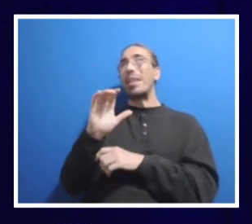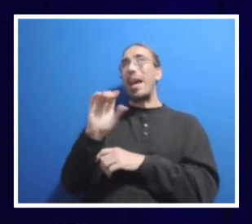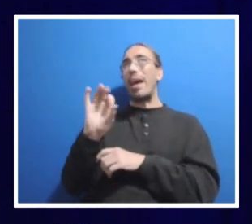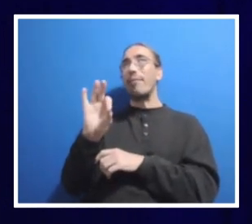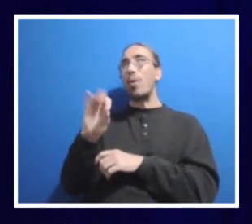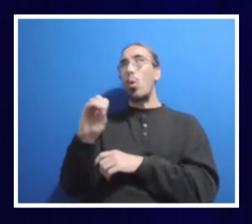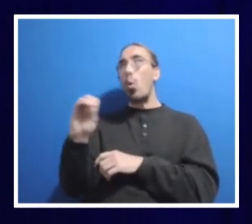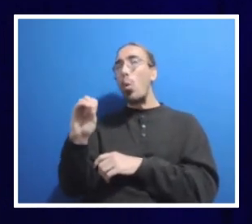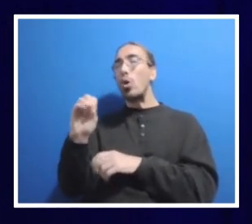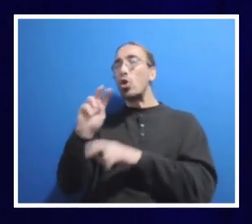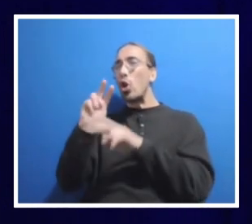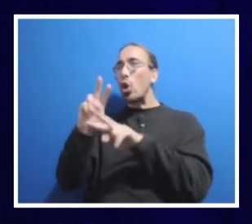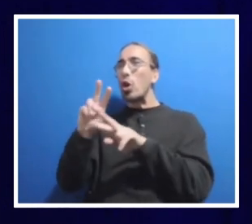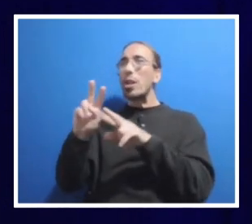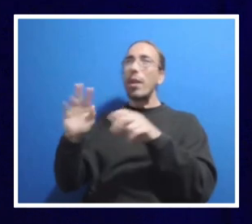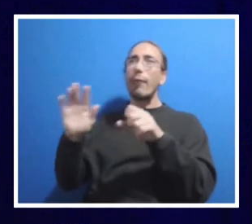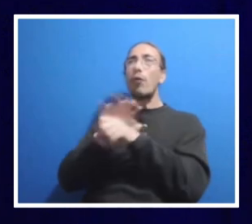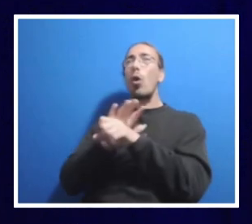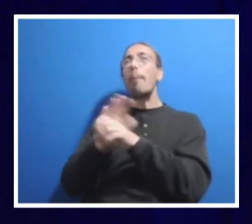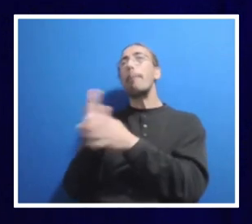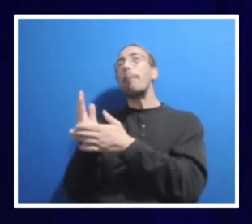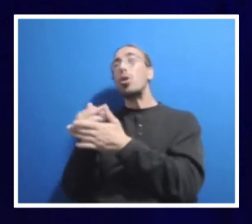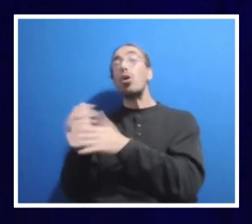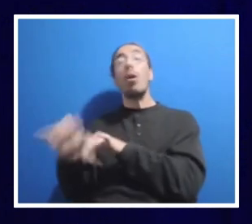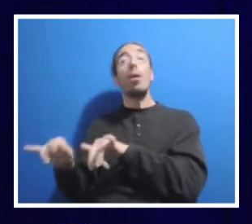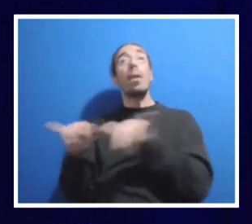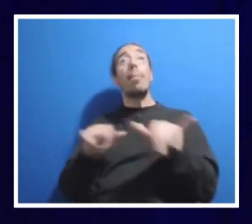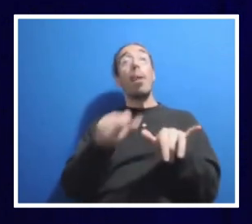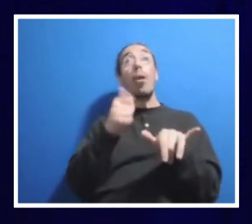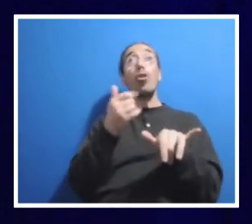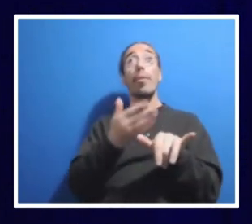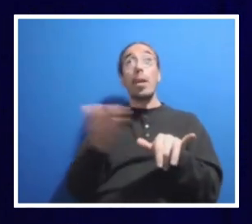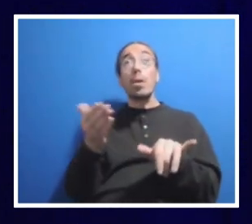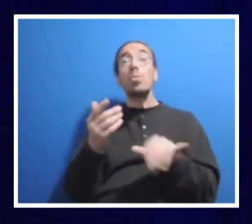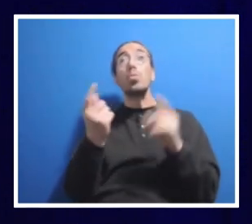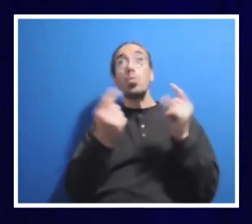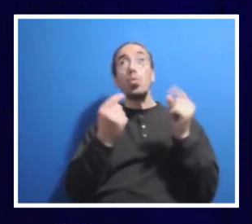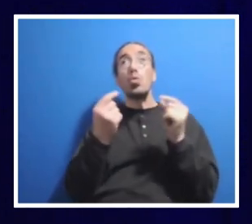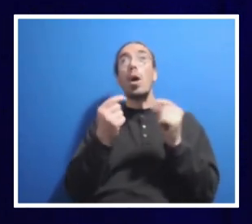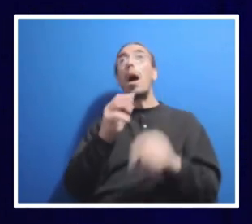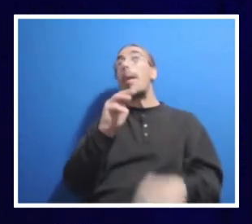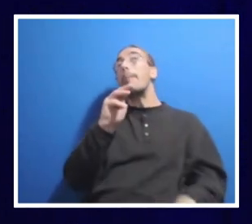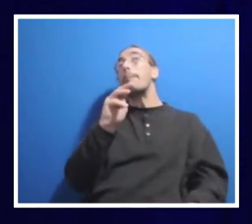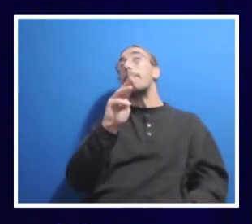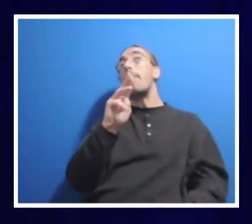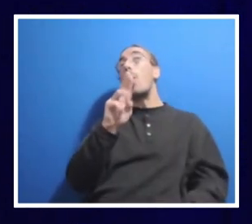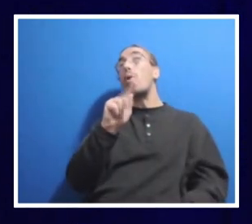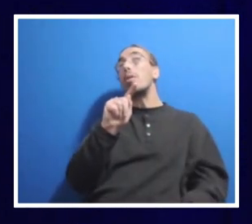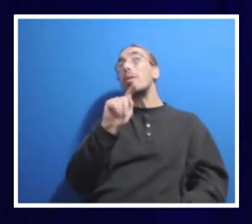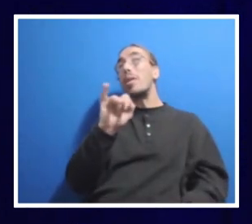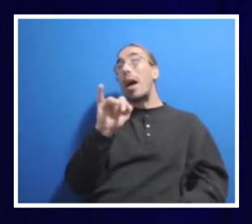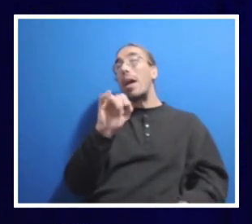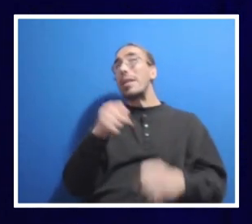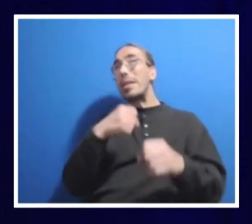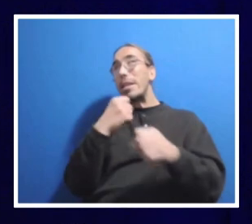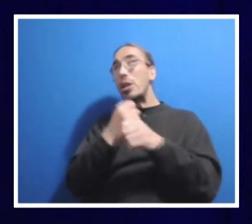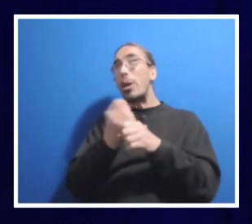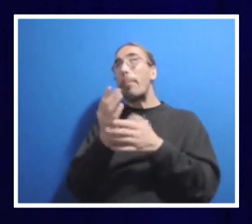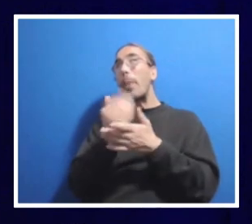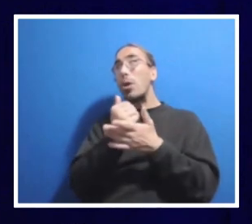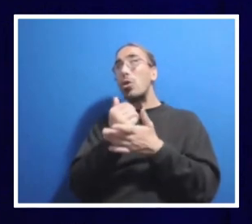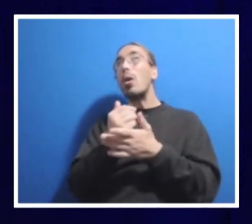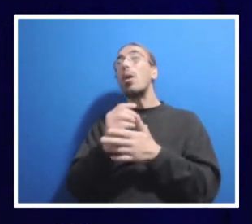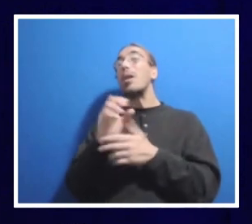entire budget. Other things we need to do are multi-year budgets, all funds budgets. So, SIMBA,